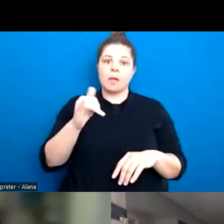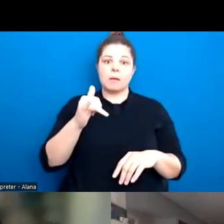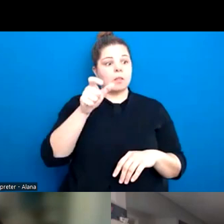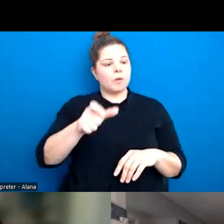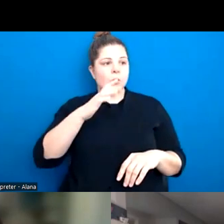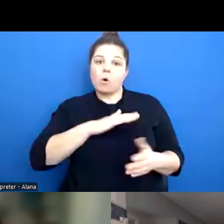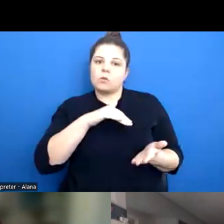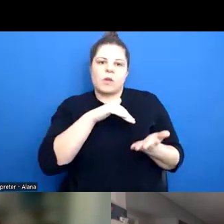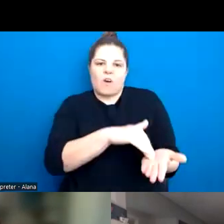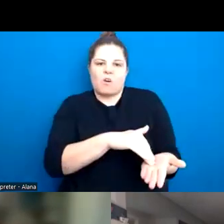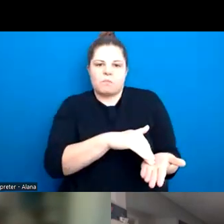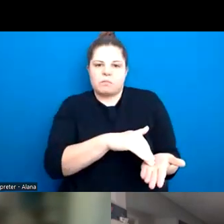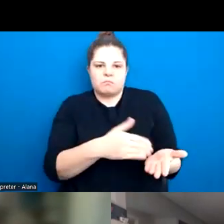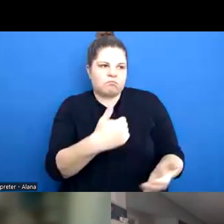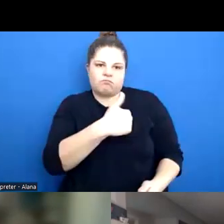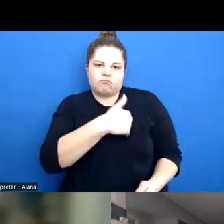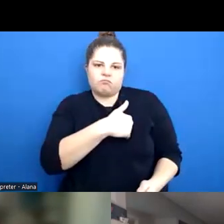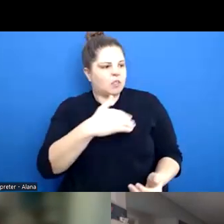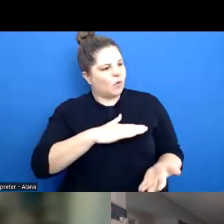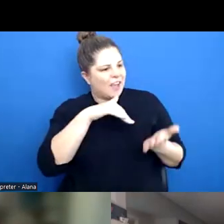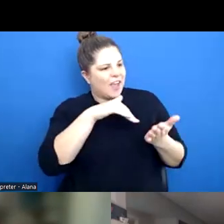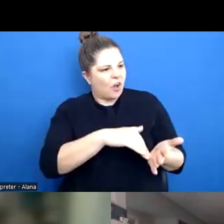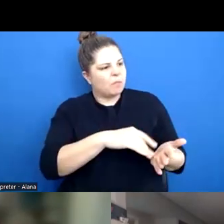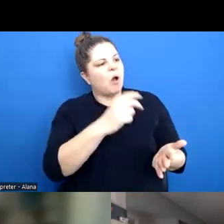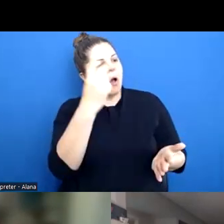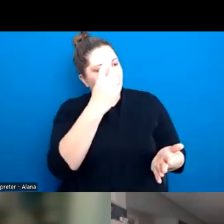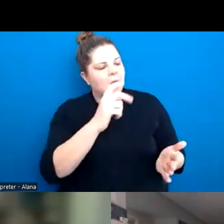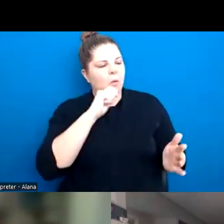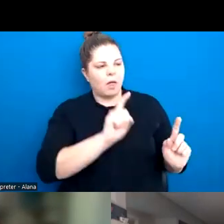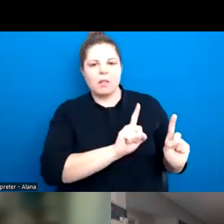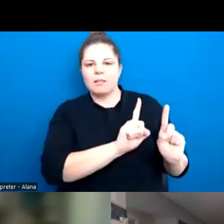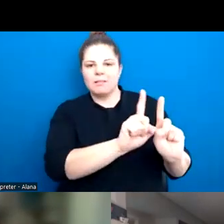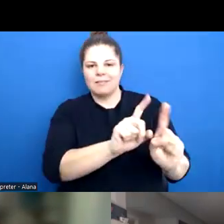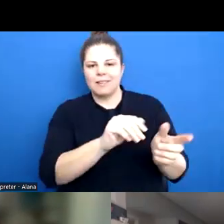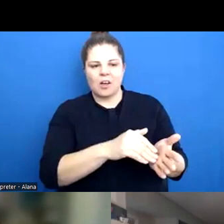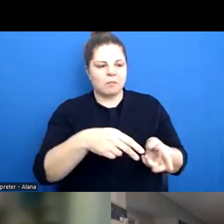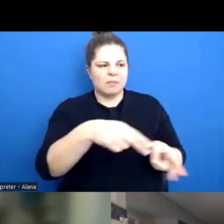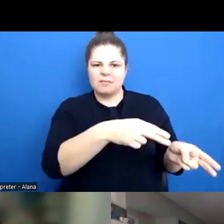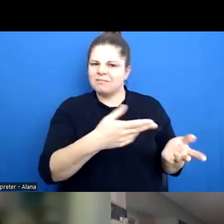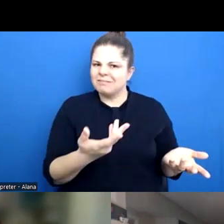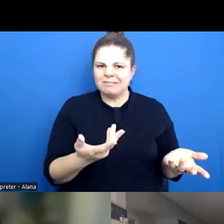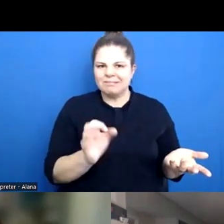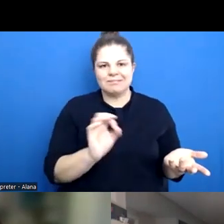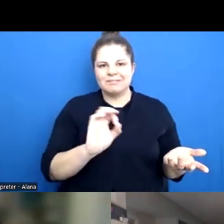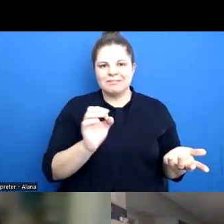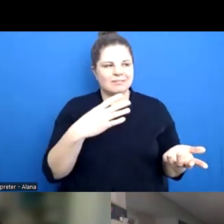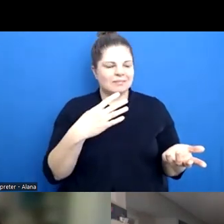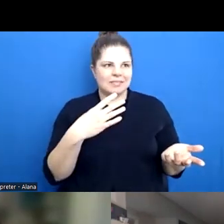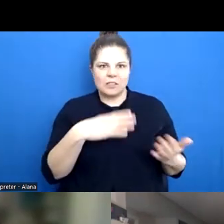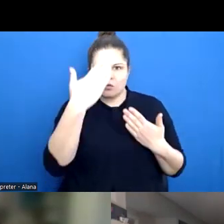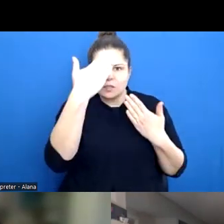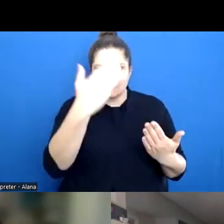good in that situation to think, oh, I helped someone cross the road, but you're actually violating someone's personal space, not being fully empathetic about that.